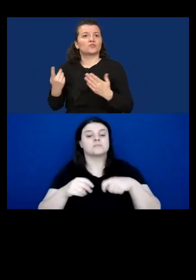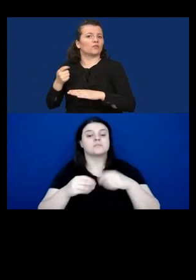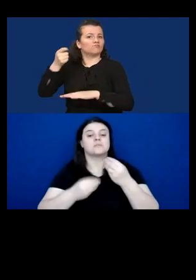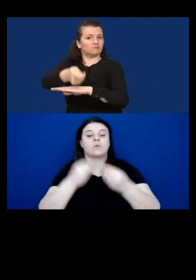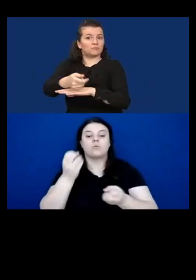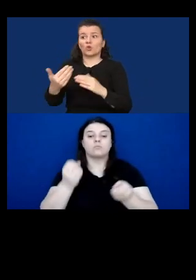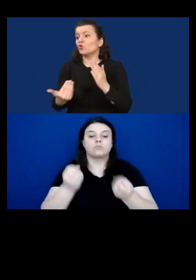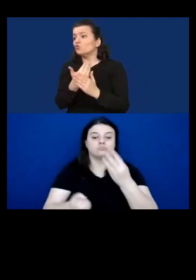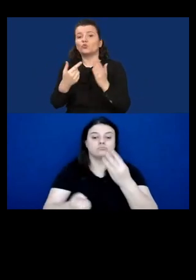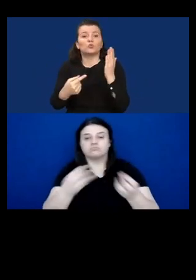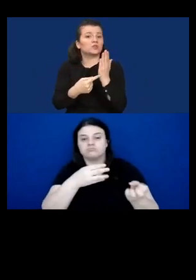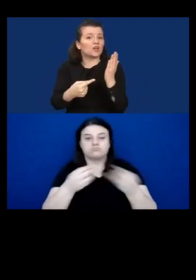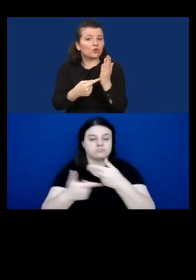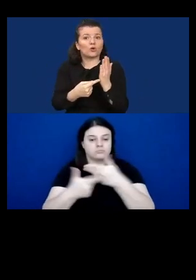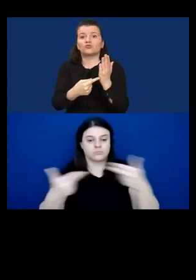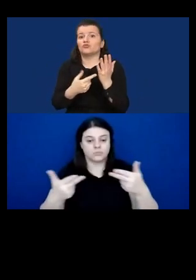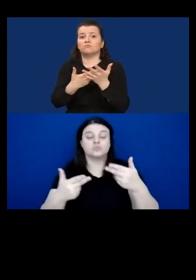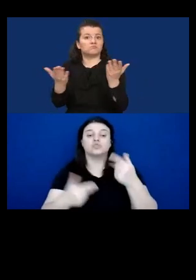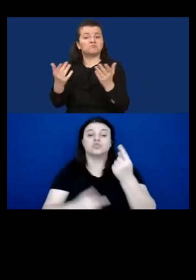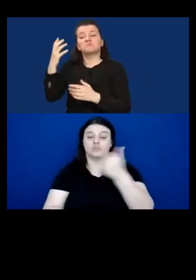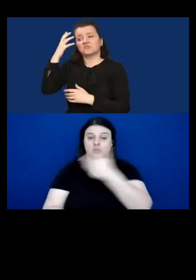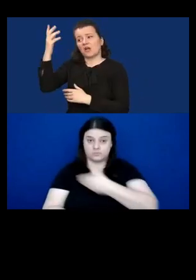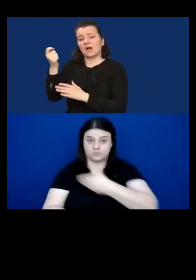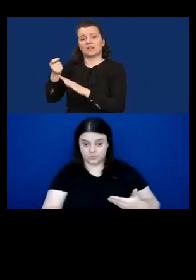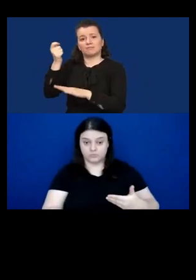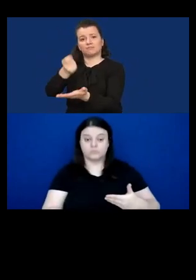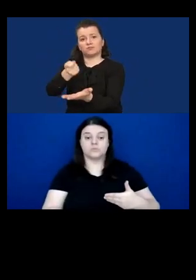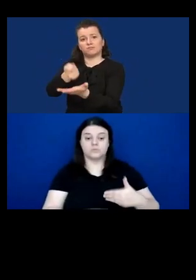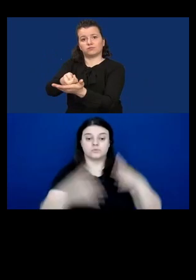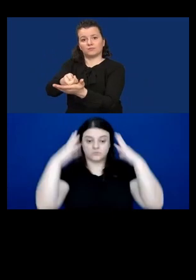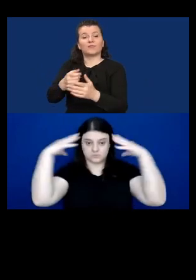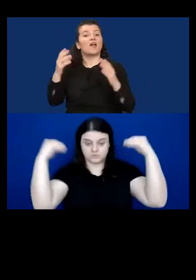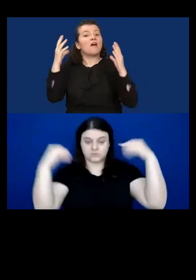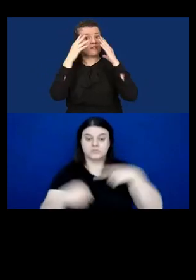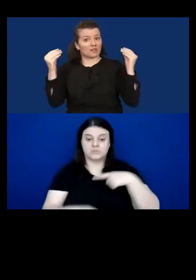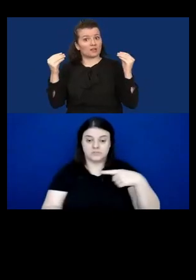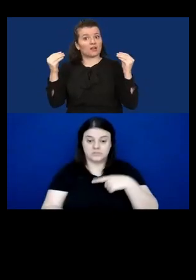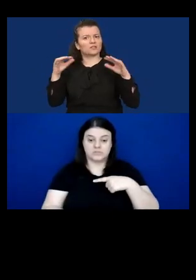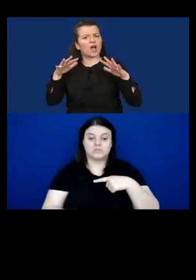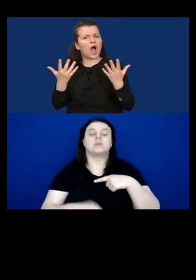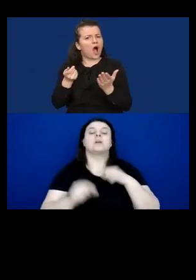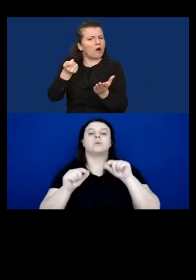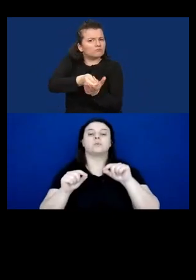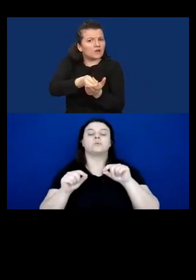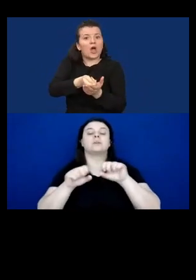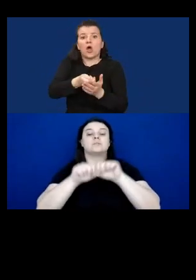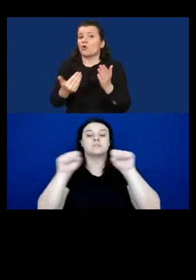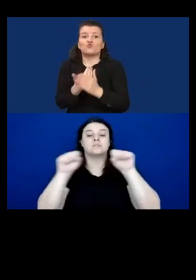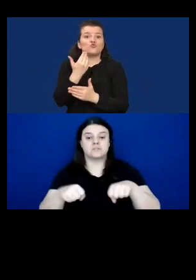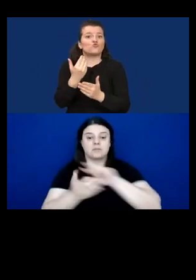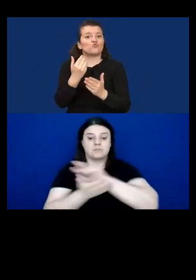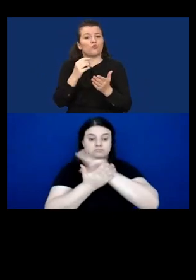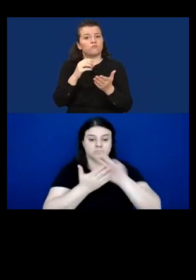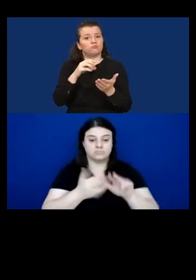technologies with public money. The Netherlands have an extensive system in place to finance and provide new apps and hardware